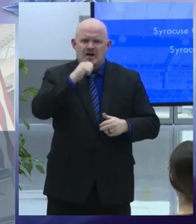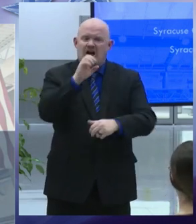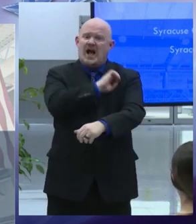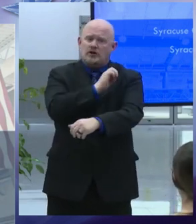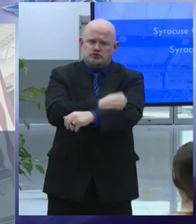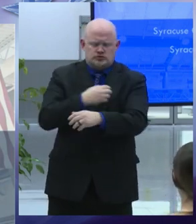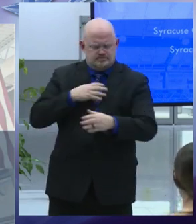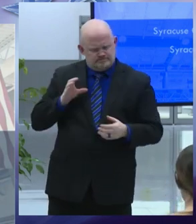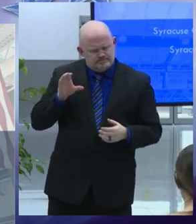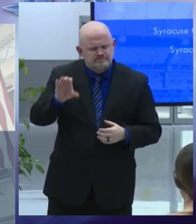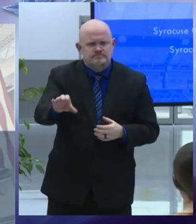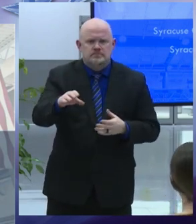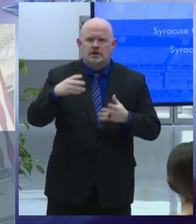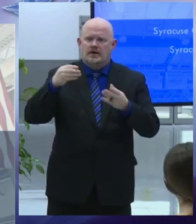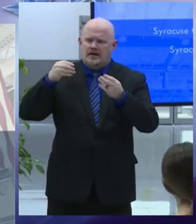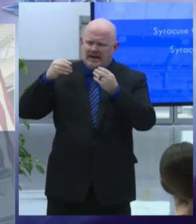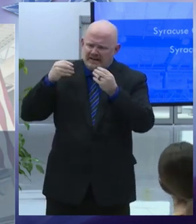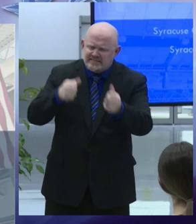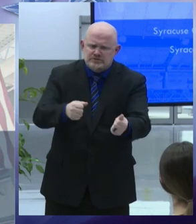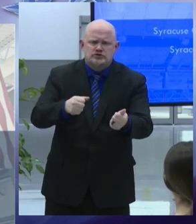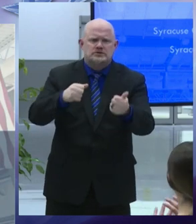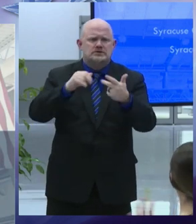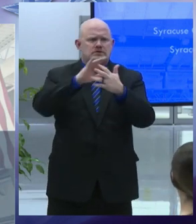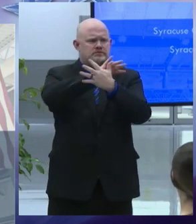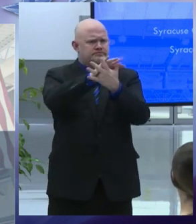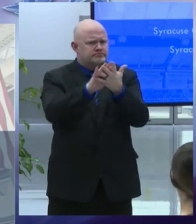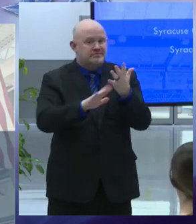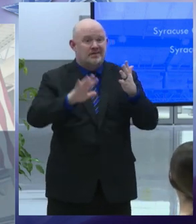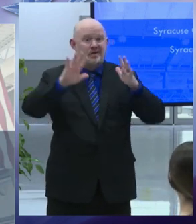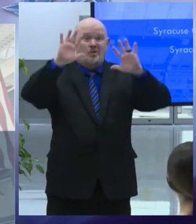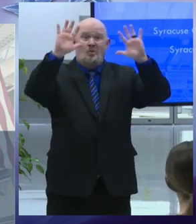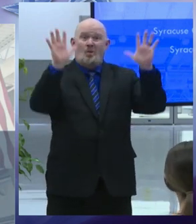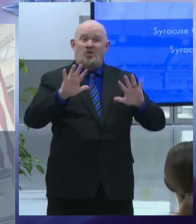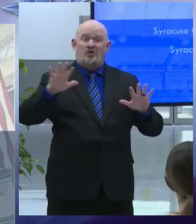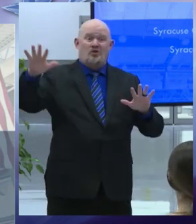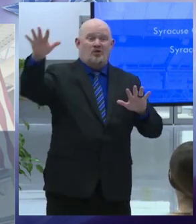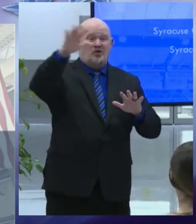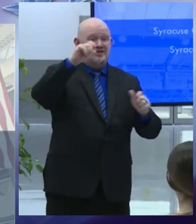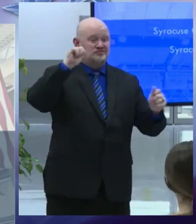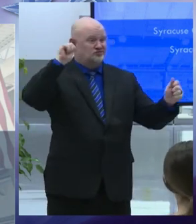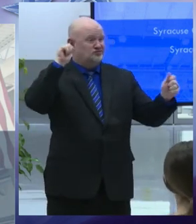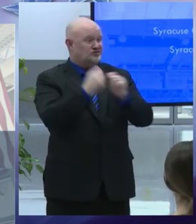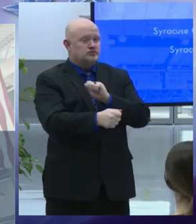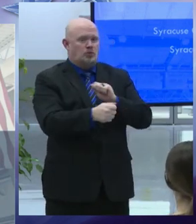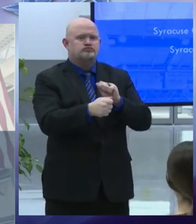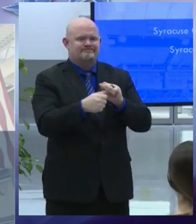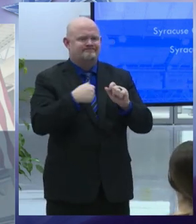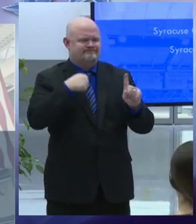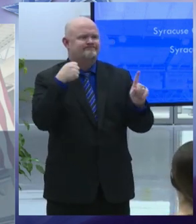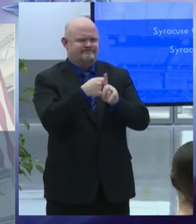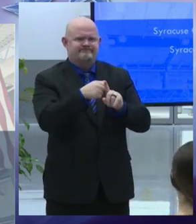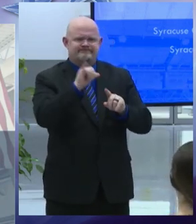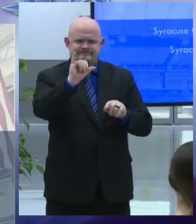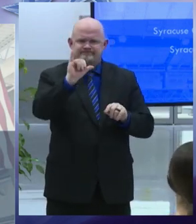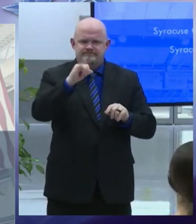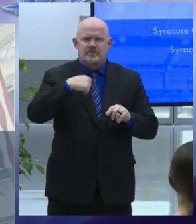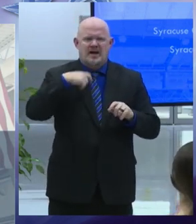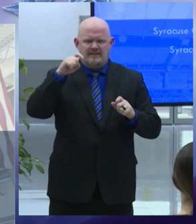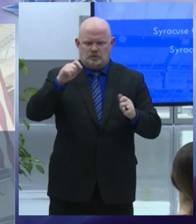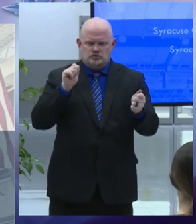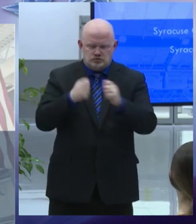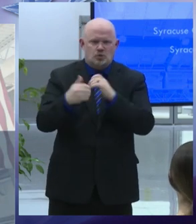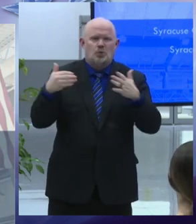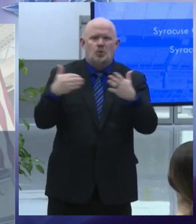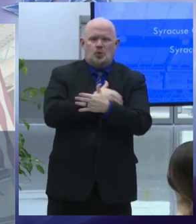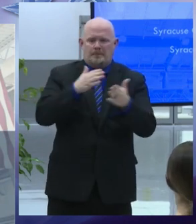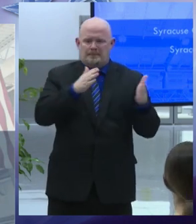the consequences of climate change are no longer far off the comprehensive plan will acknowledge these factors and identify actions that city government must